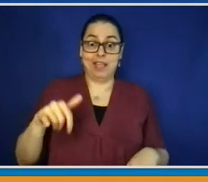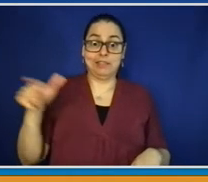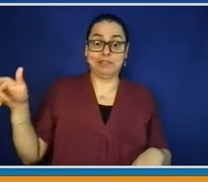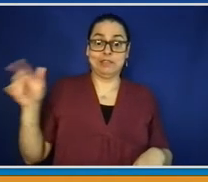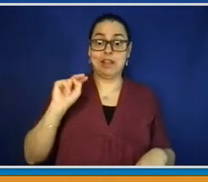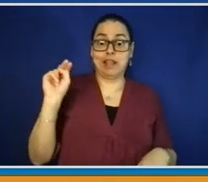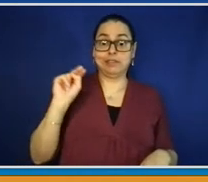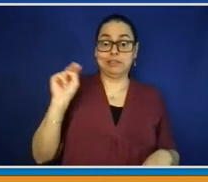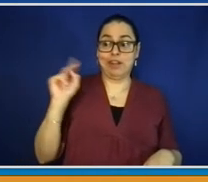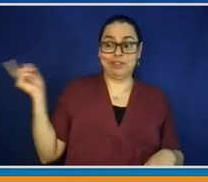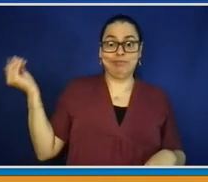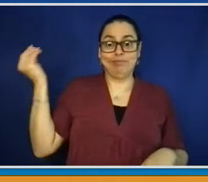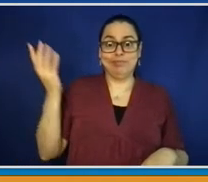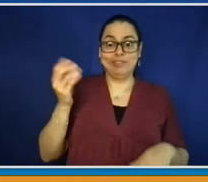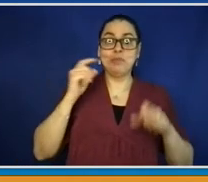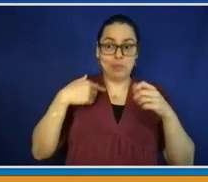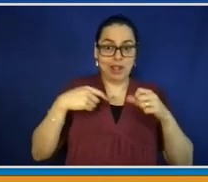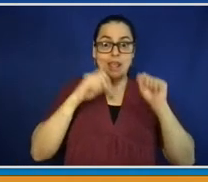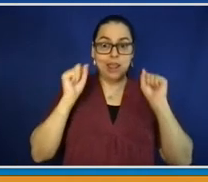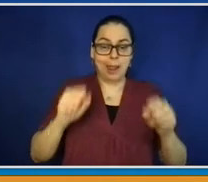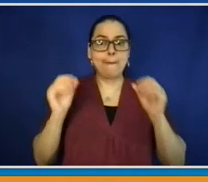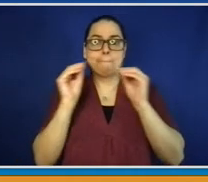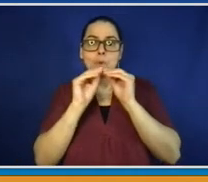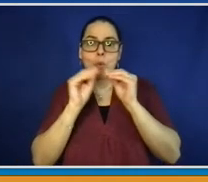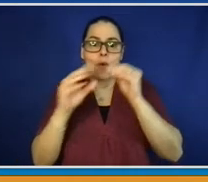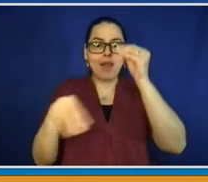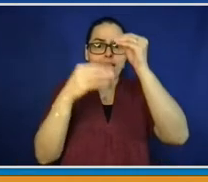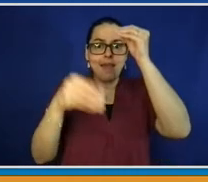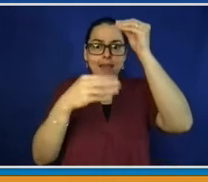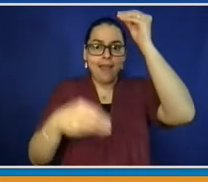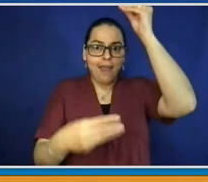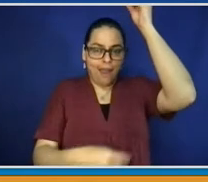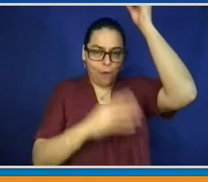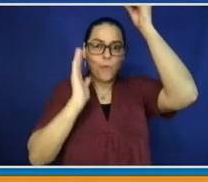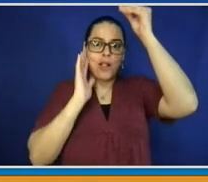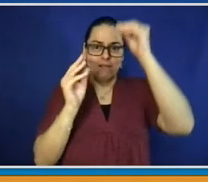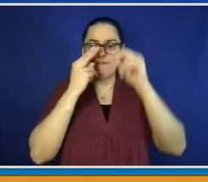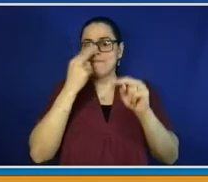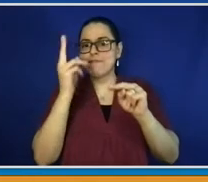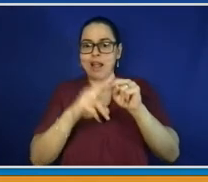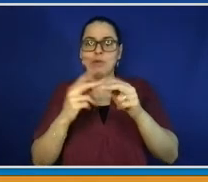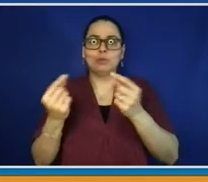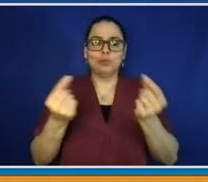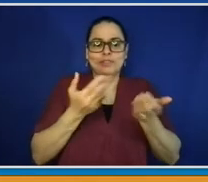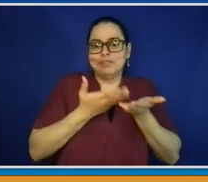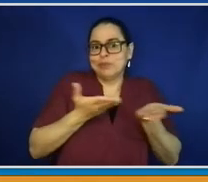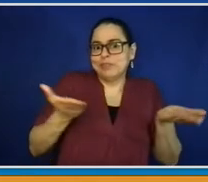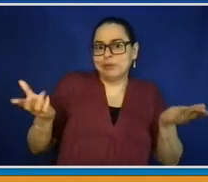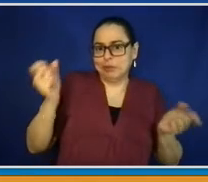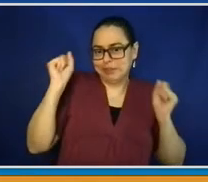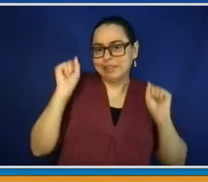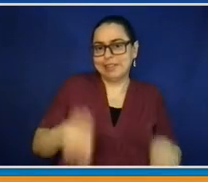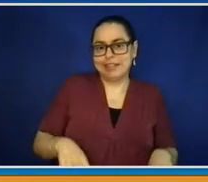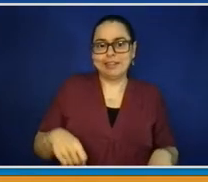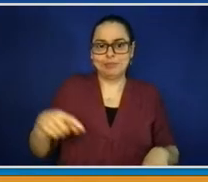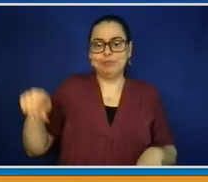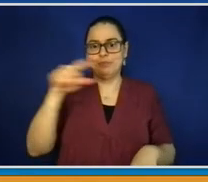more. So we are absolutely honored to have the county behind us to help, and the beautiful city of White Plains as our backdrop.